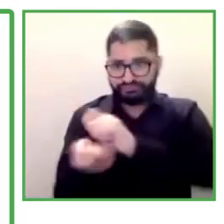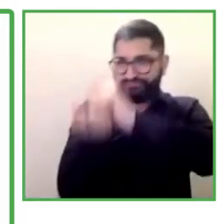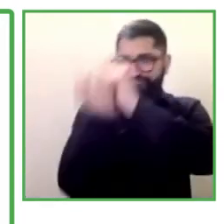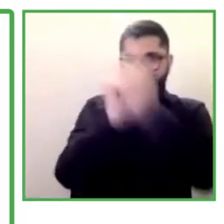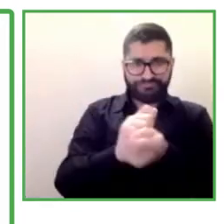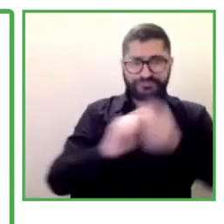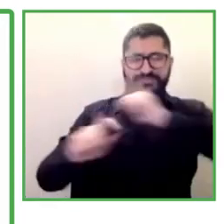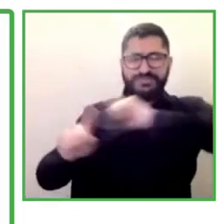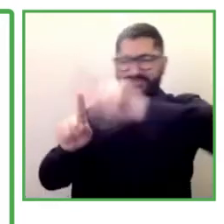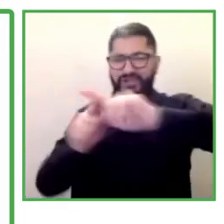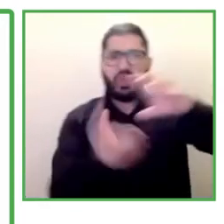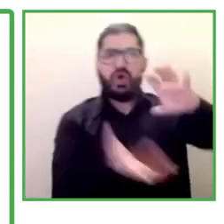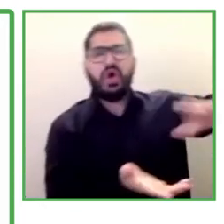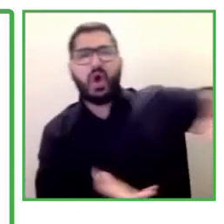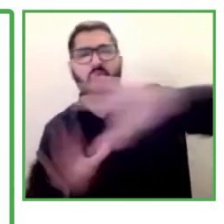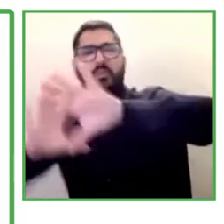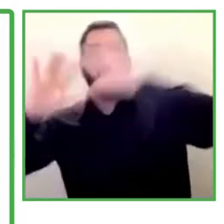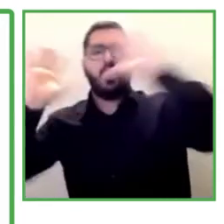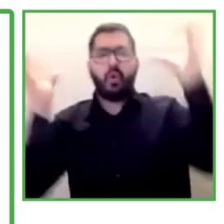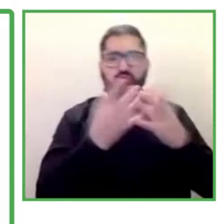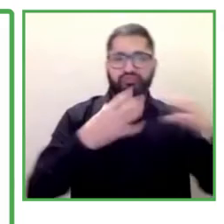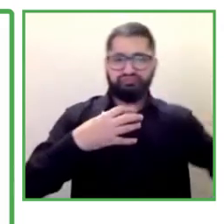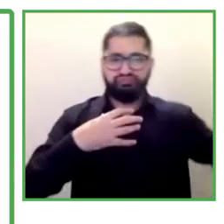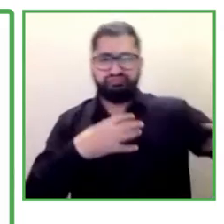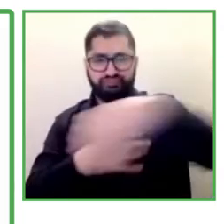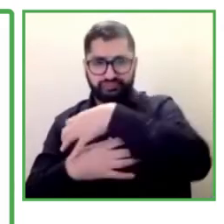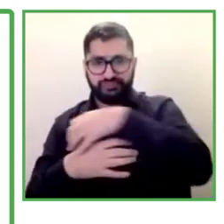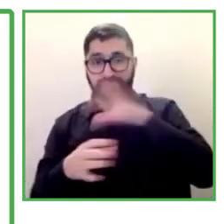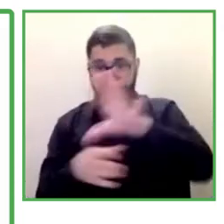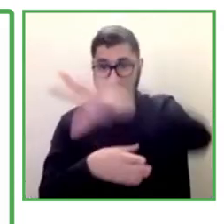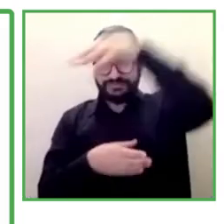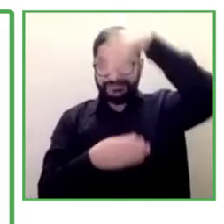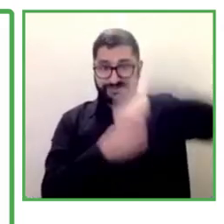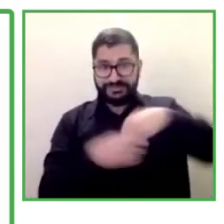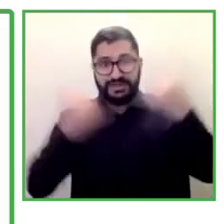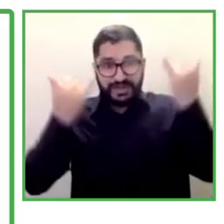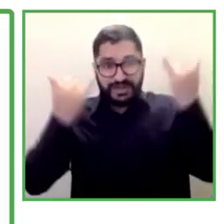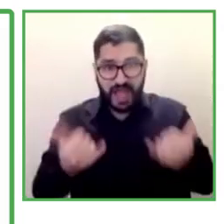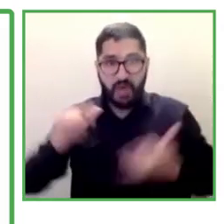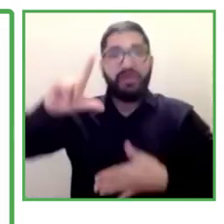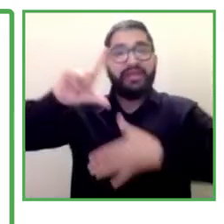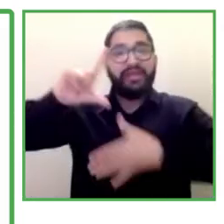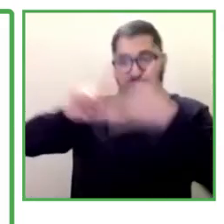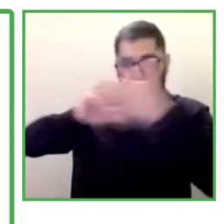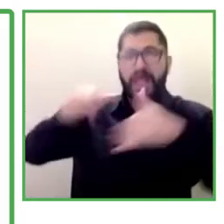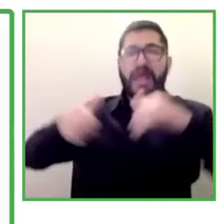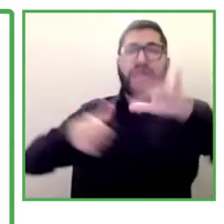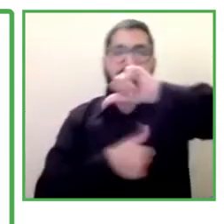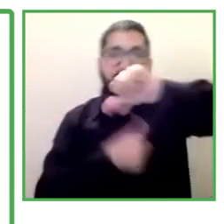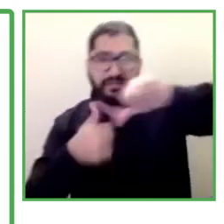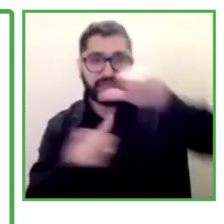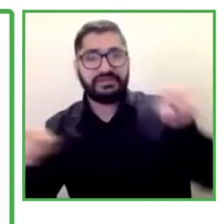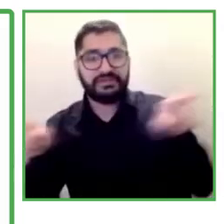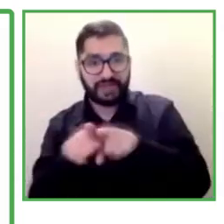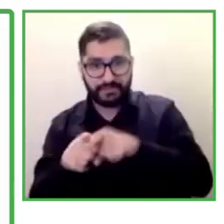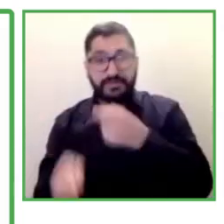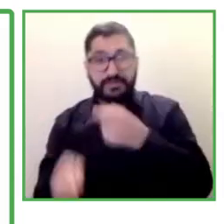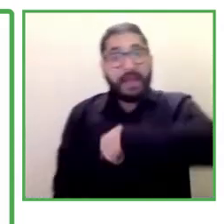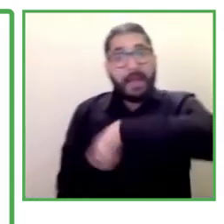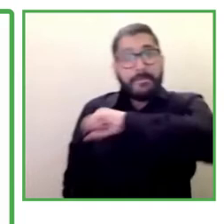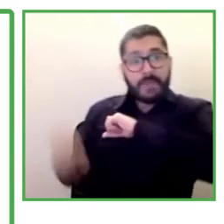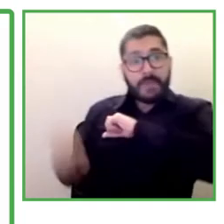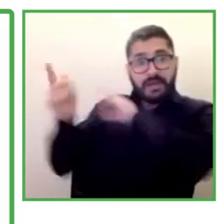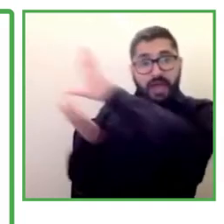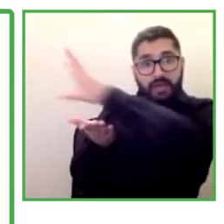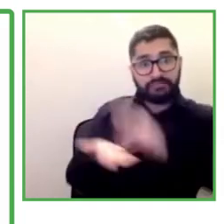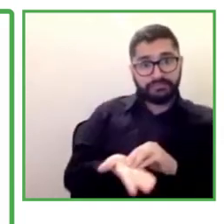can prove this in Latin America and the Caribbean in Spain or the Rabid